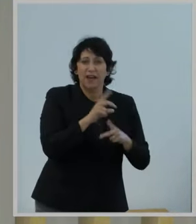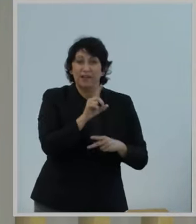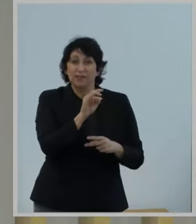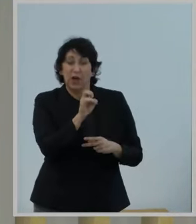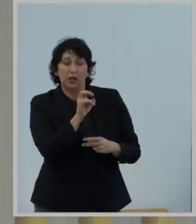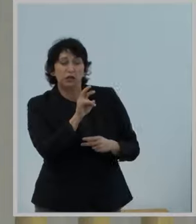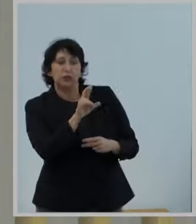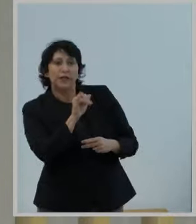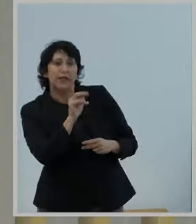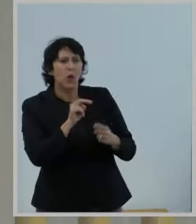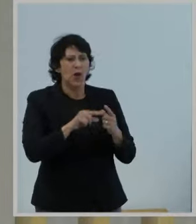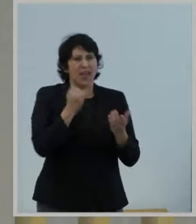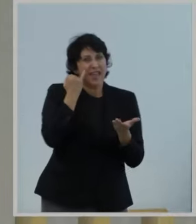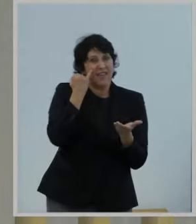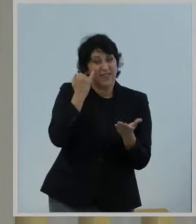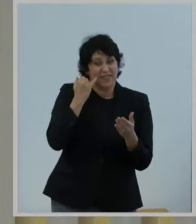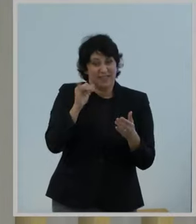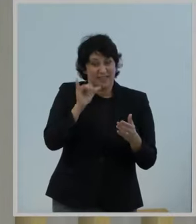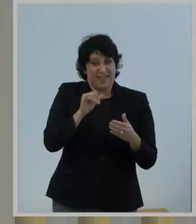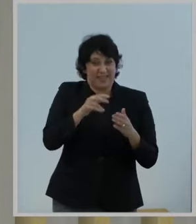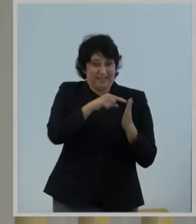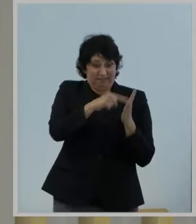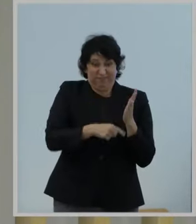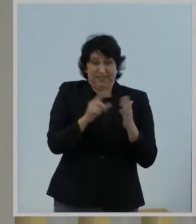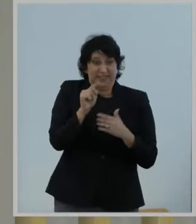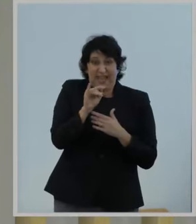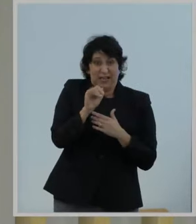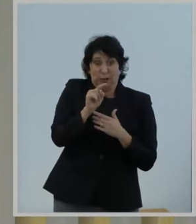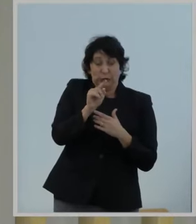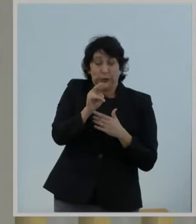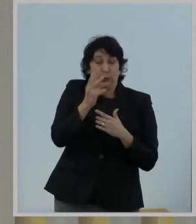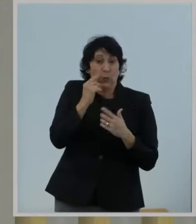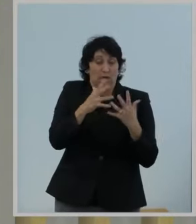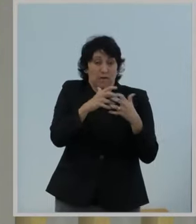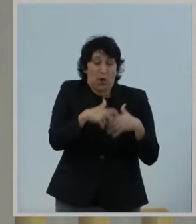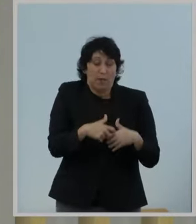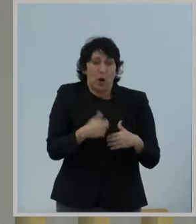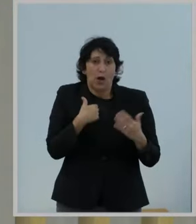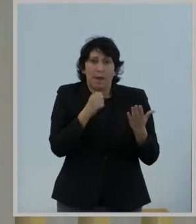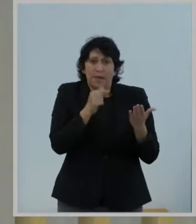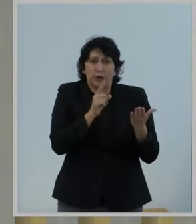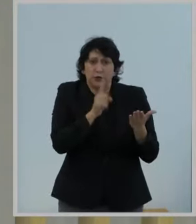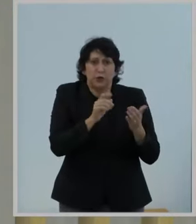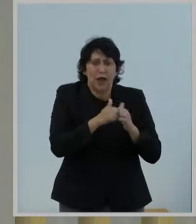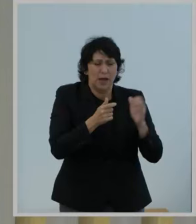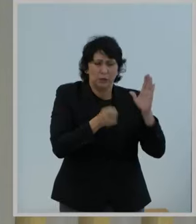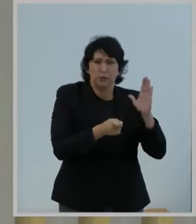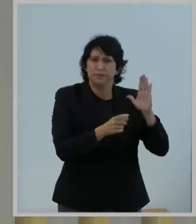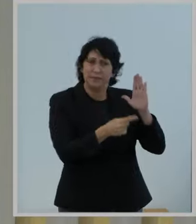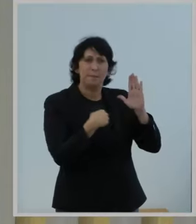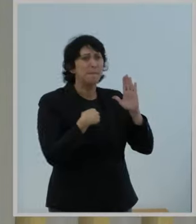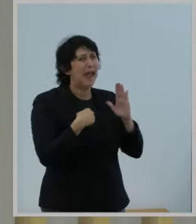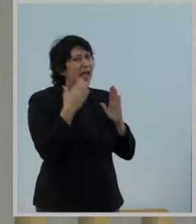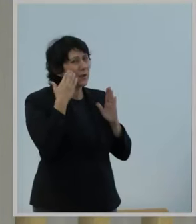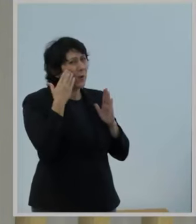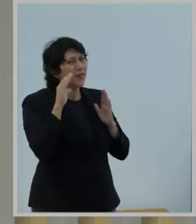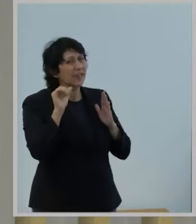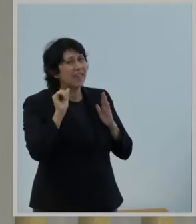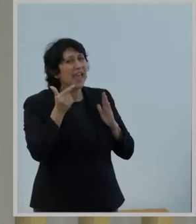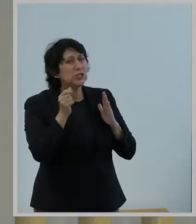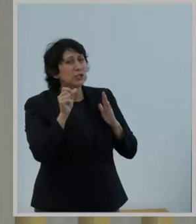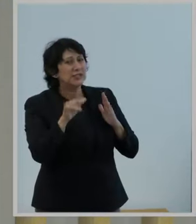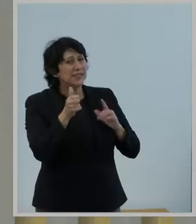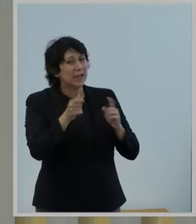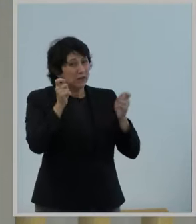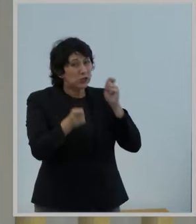will hold up in court. If they don't hold up, of course, the Title II regime falls apart. But I will note that an agency constantly changing its mind without any evidence of a